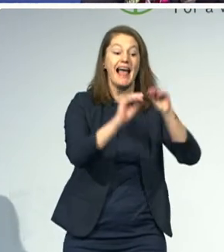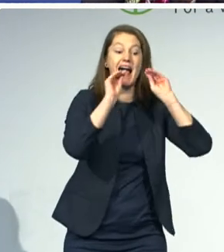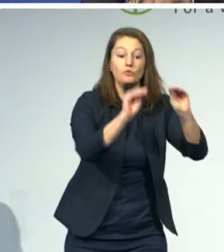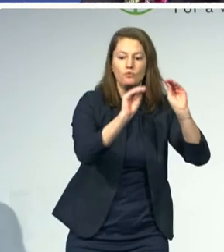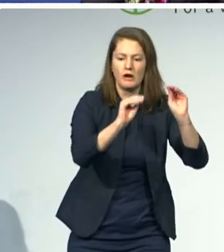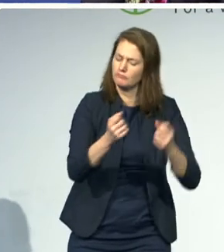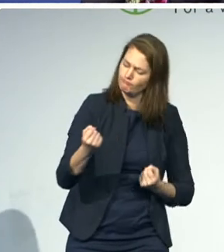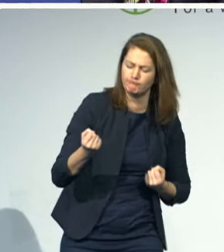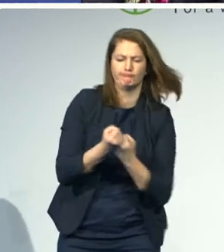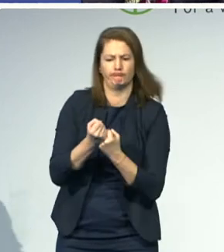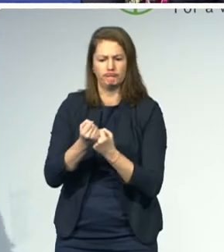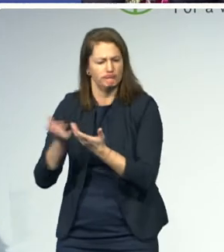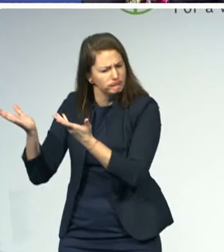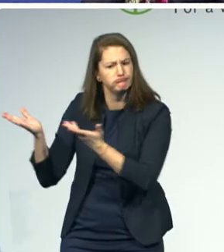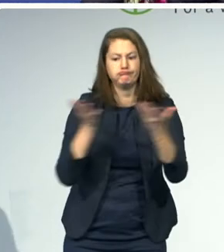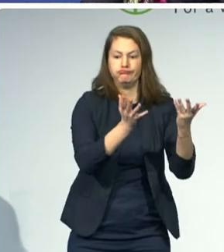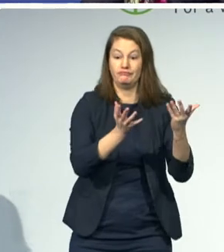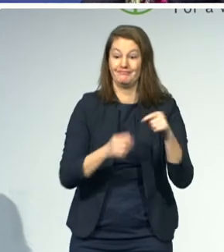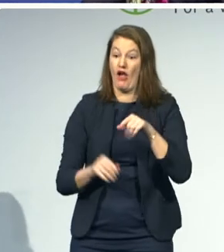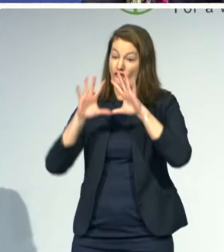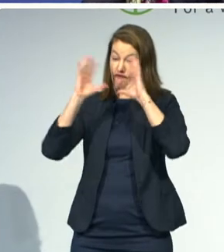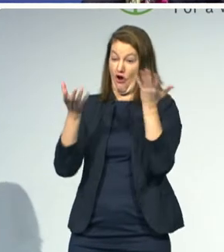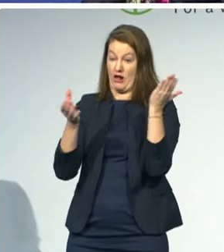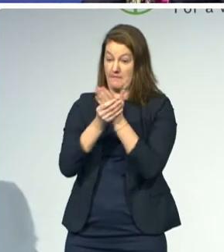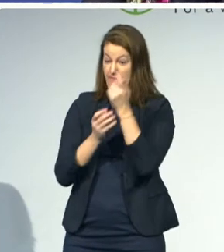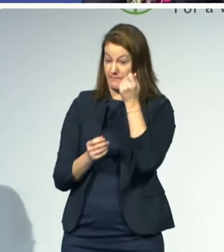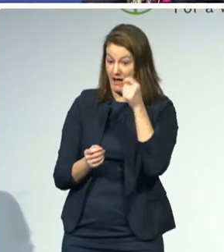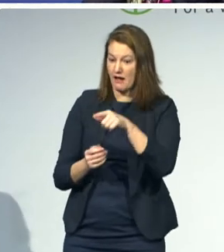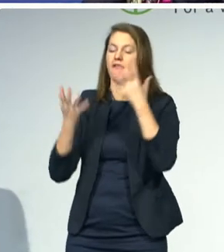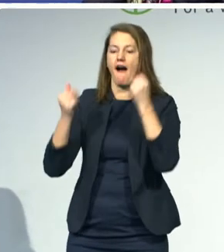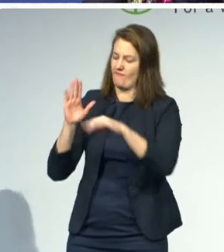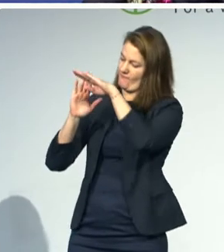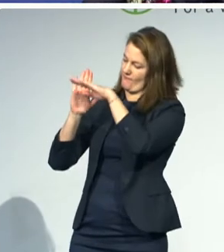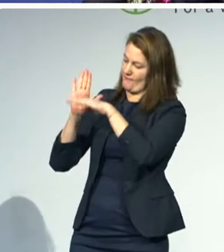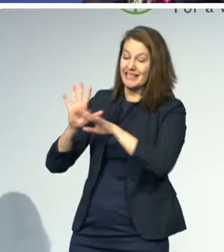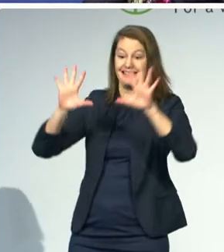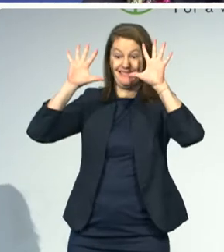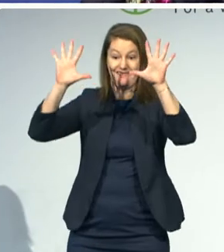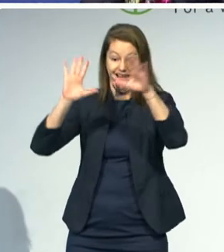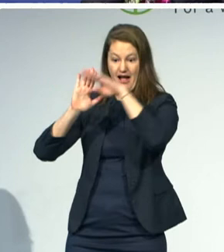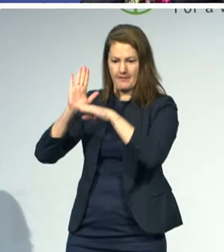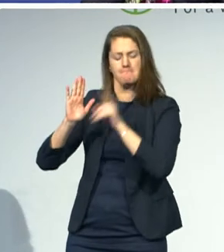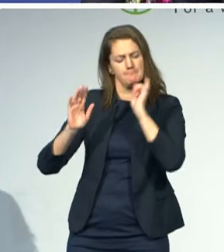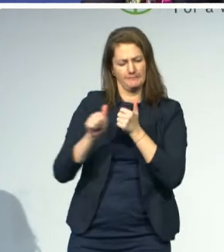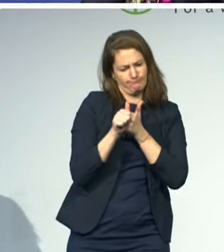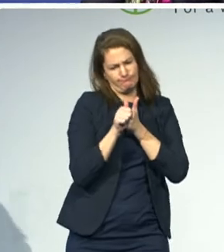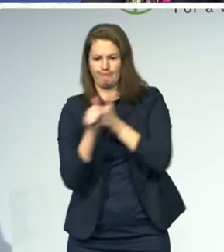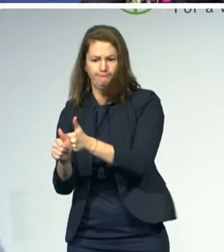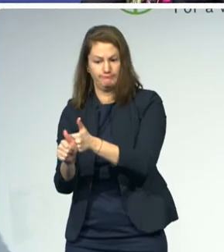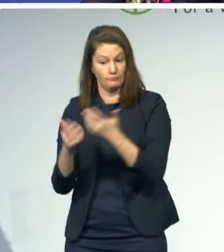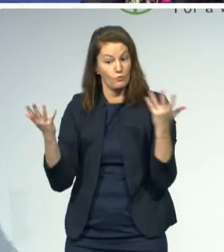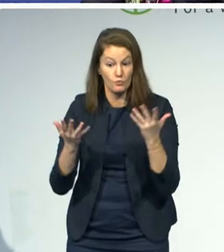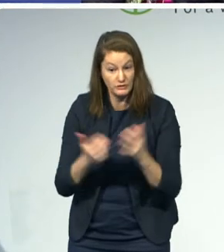one of the ten commitments was a commitment to ensure that all education-funded projects are disability